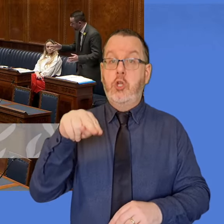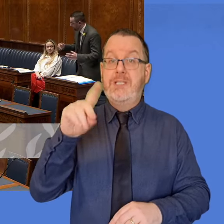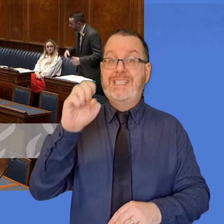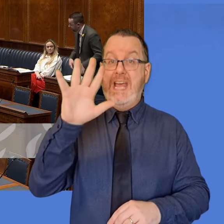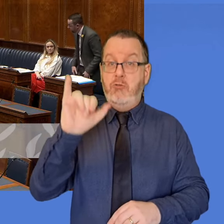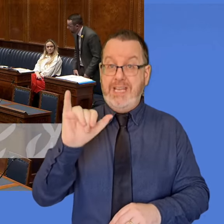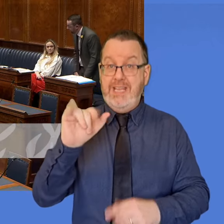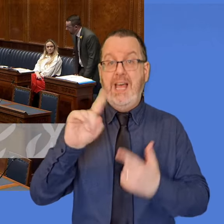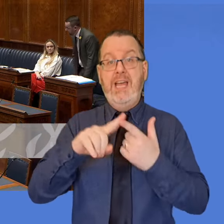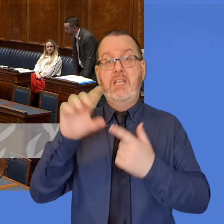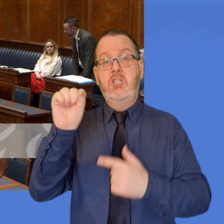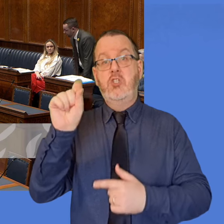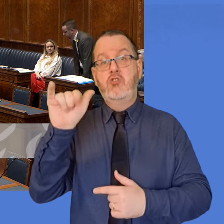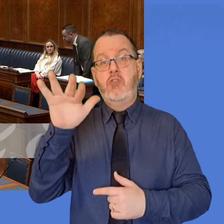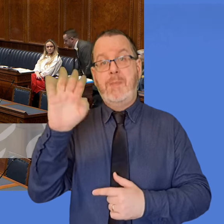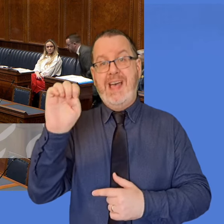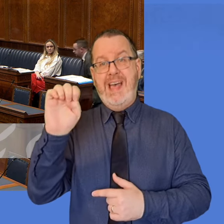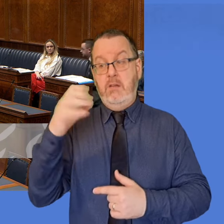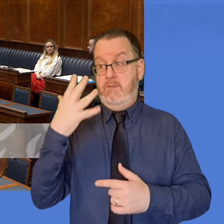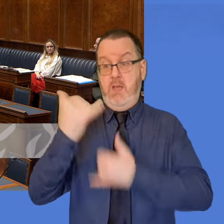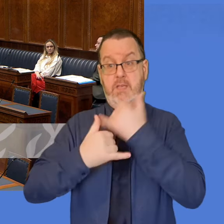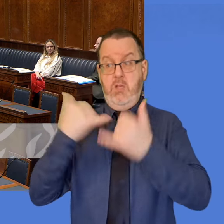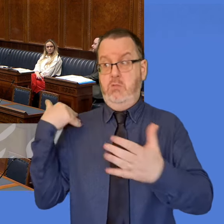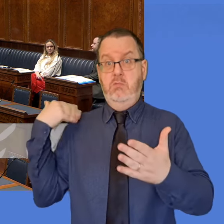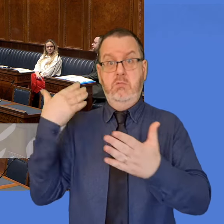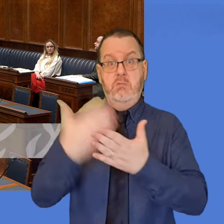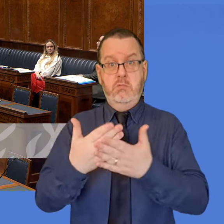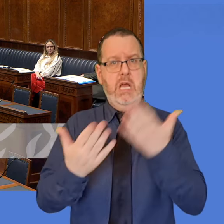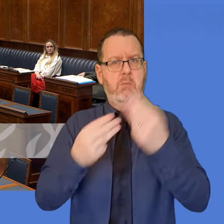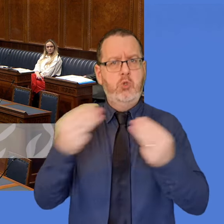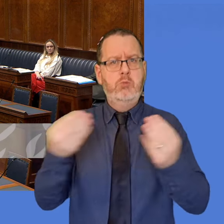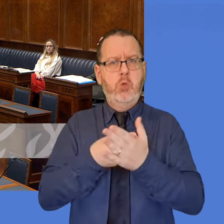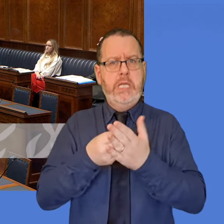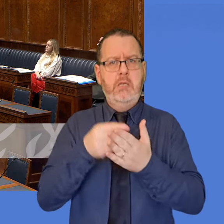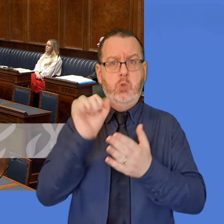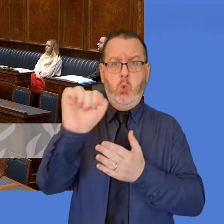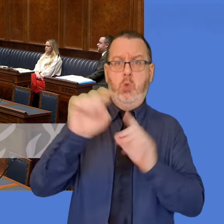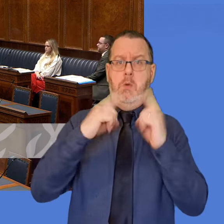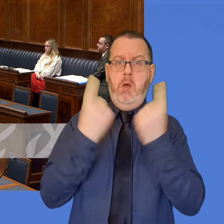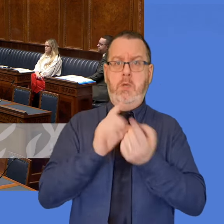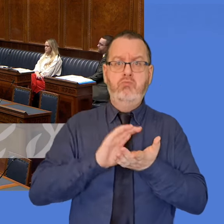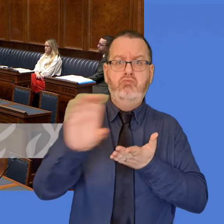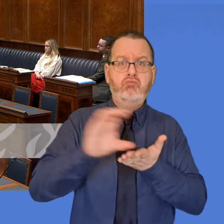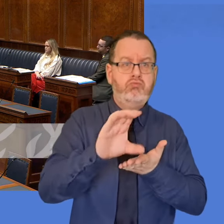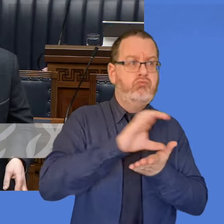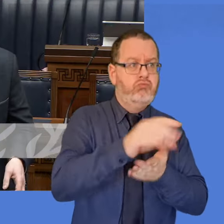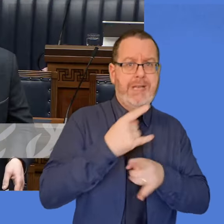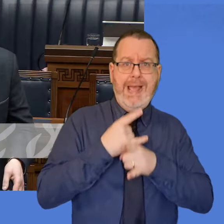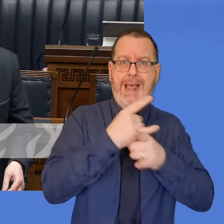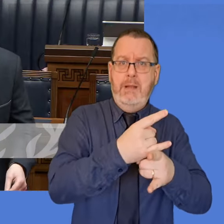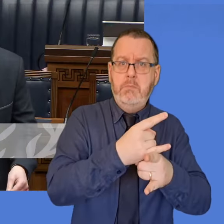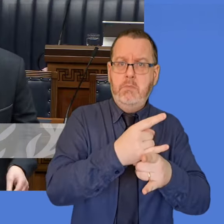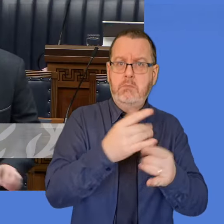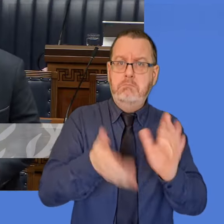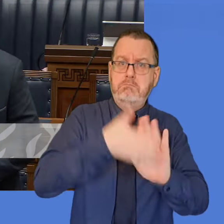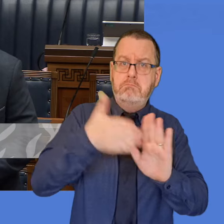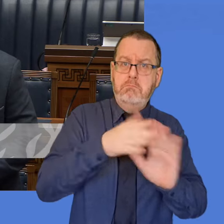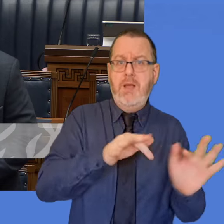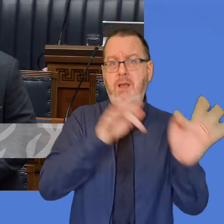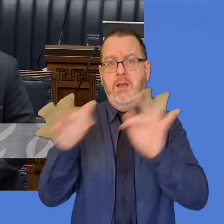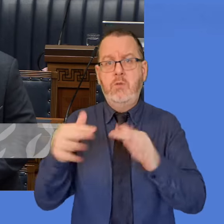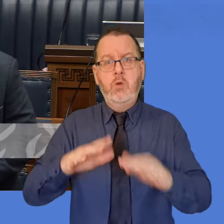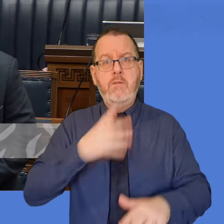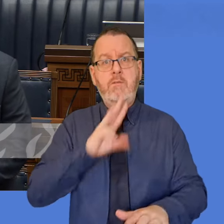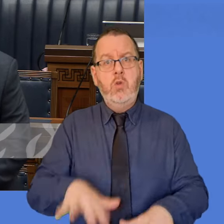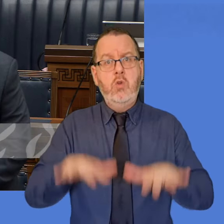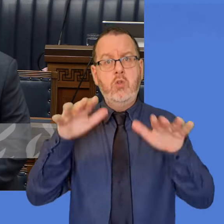years within the London Derry and Strabane Council area? Mr Speaker, yes, Mr Speaker, I can. In the London